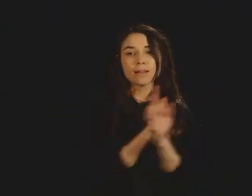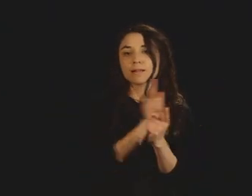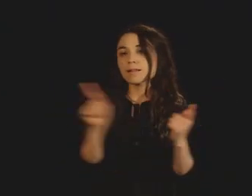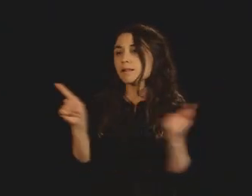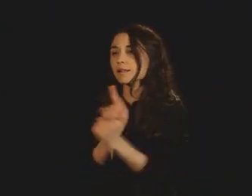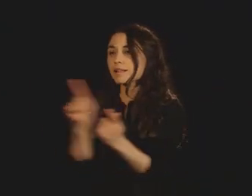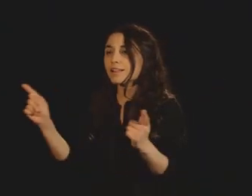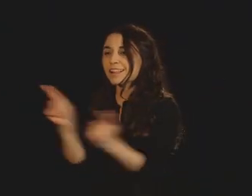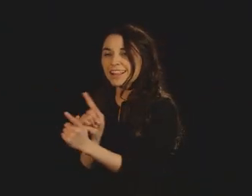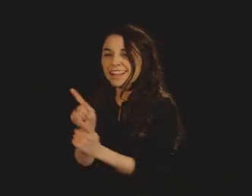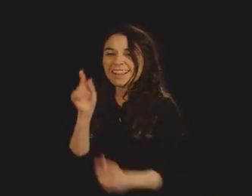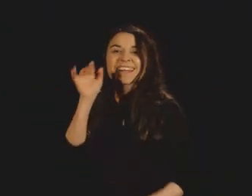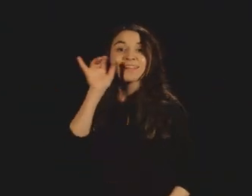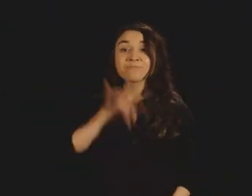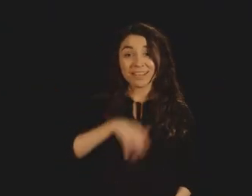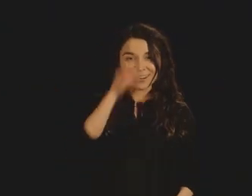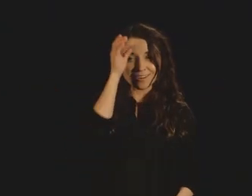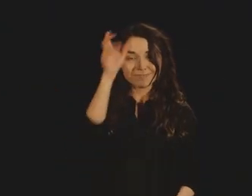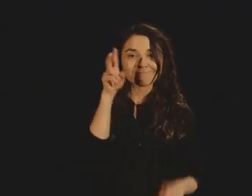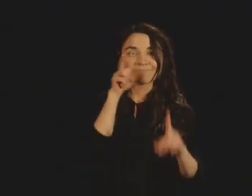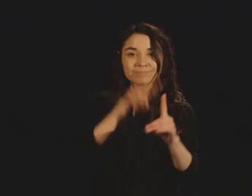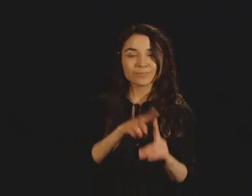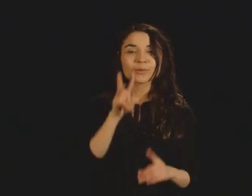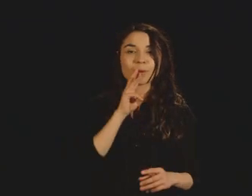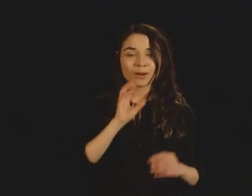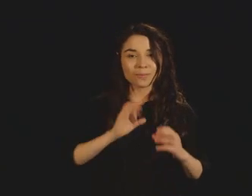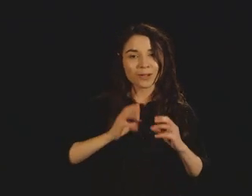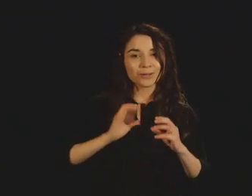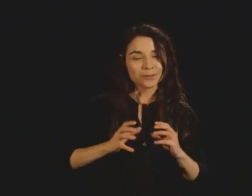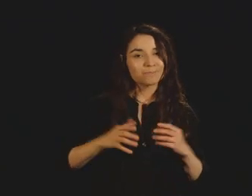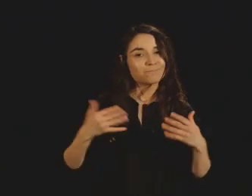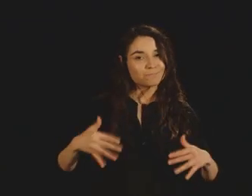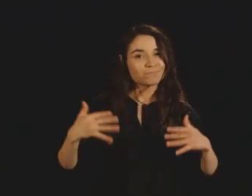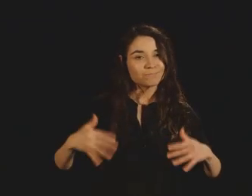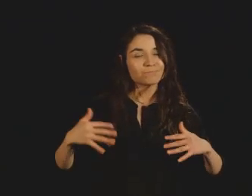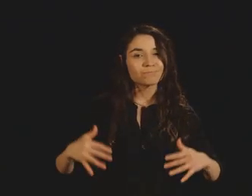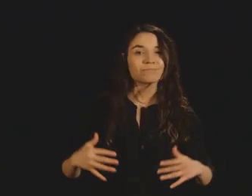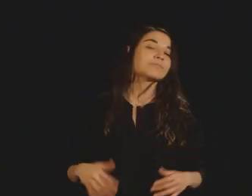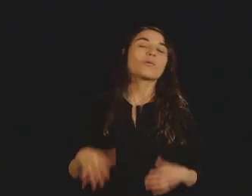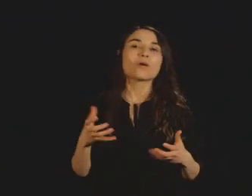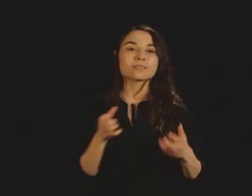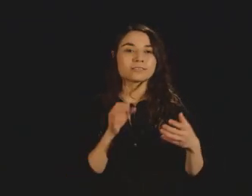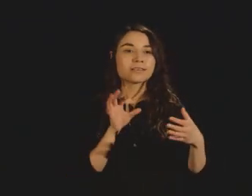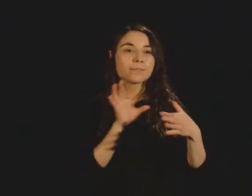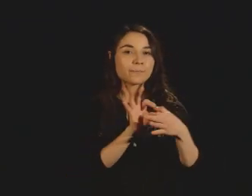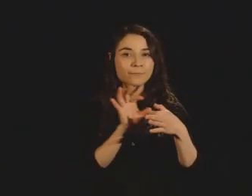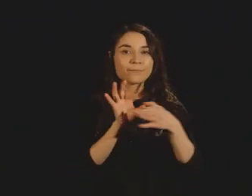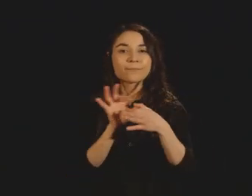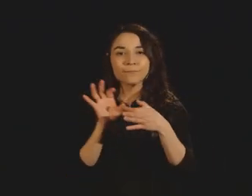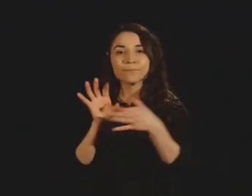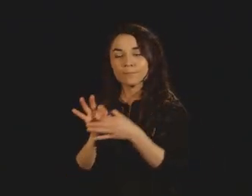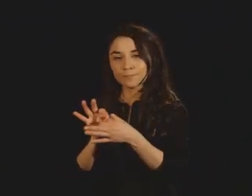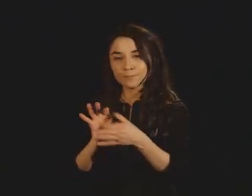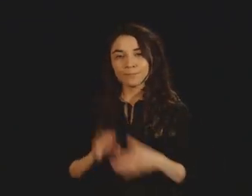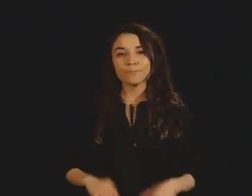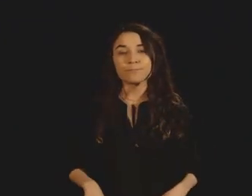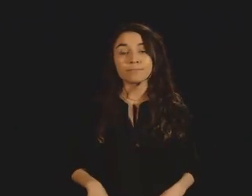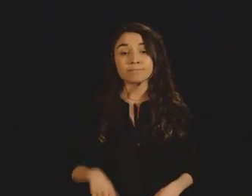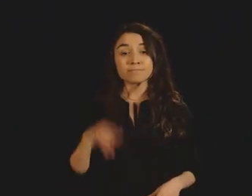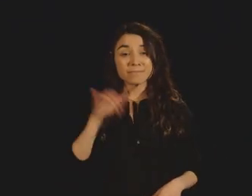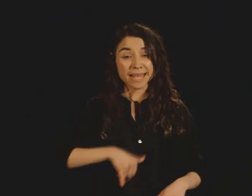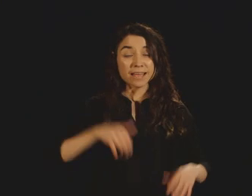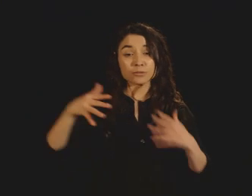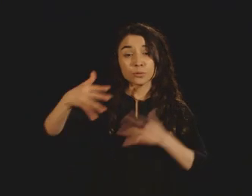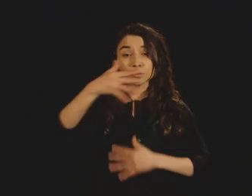that's water, and it is not monogamous when it's in its aqueous phase. In fact, its gregarious